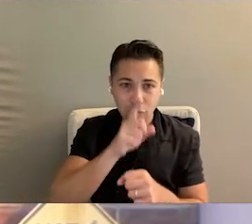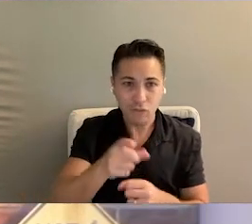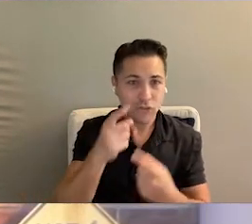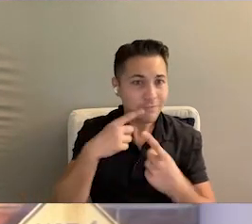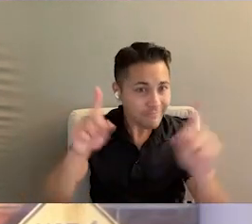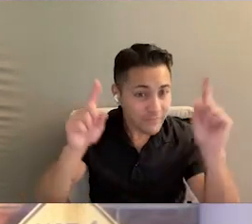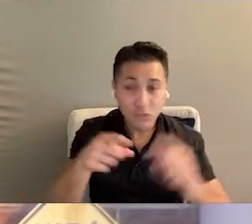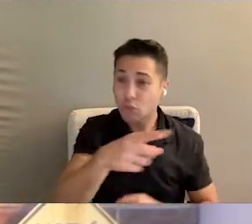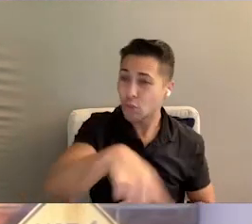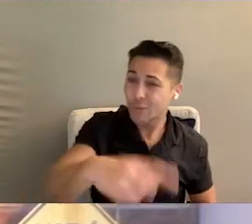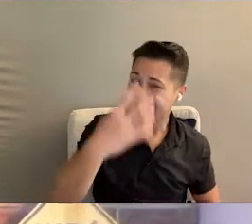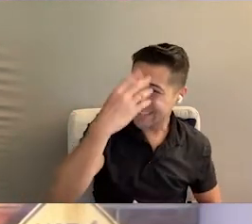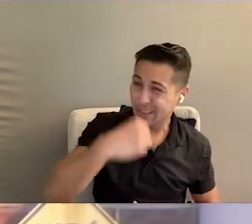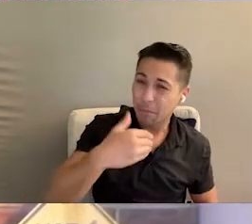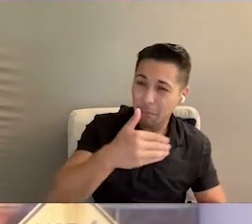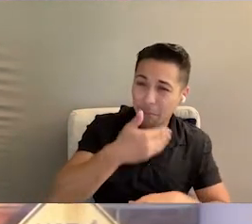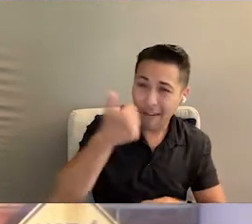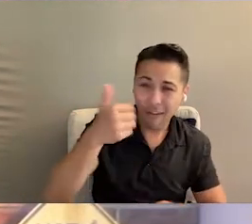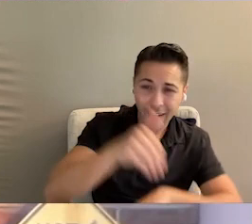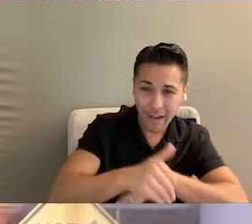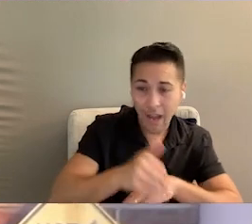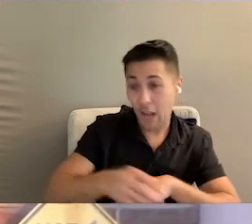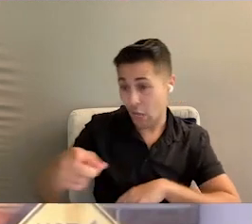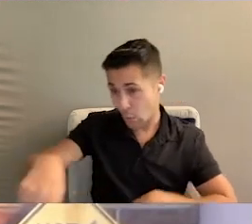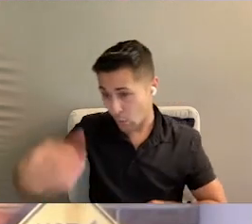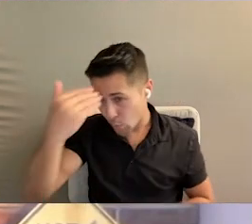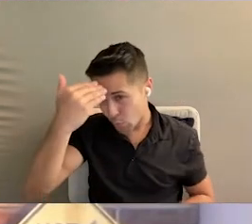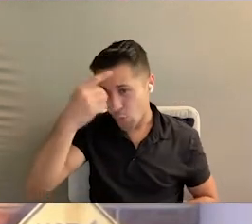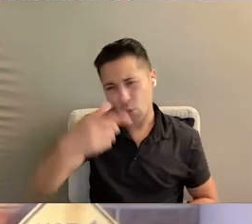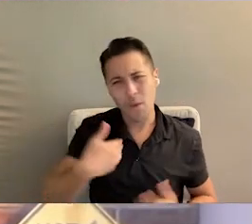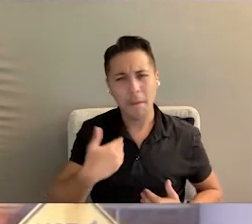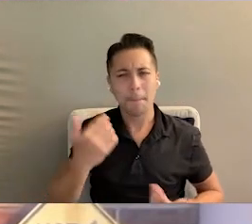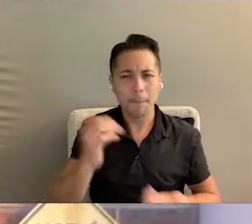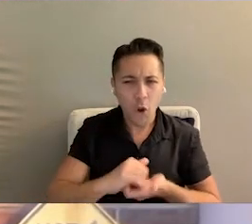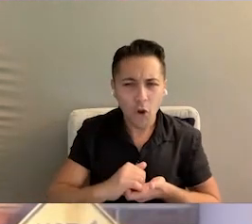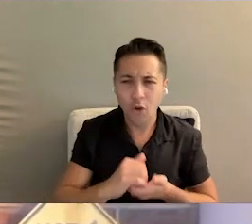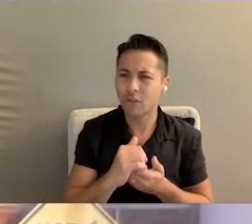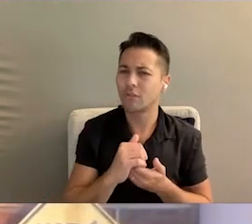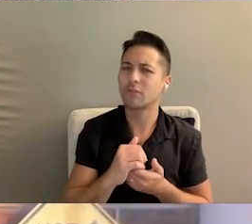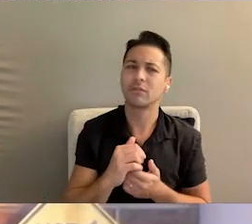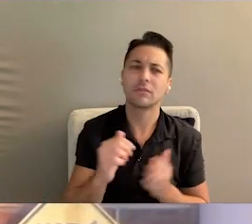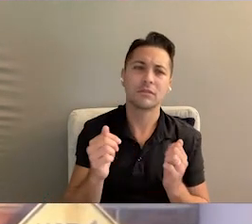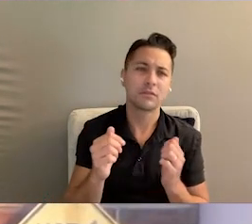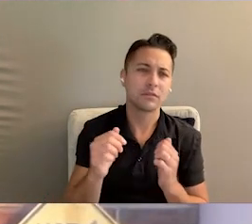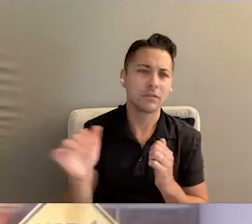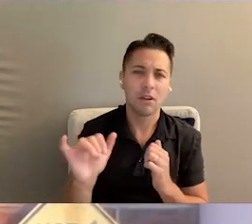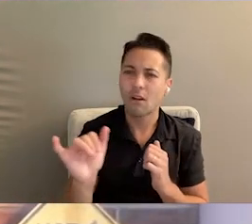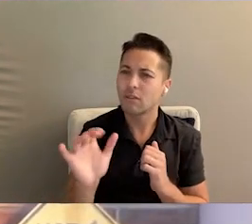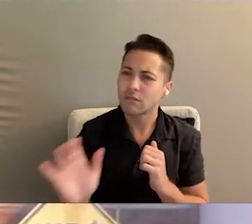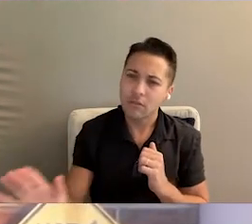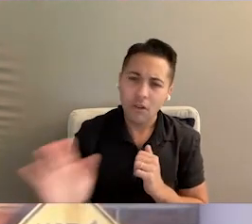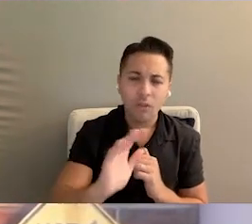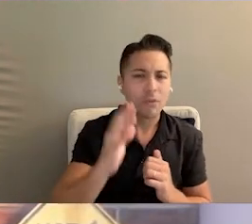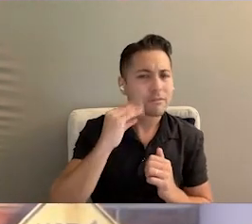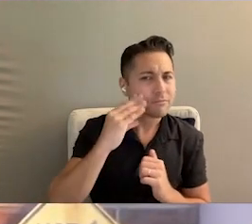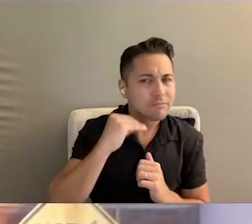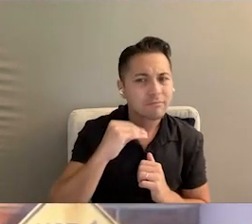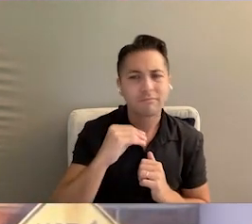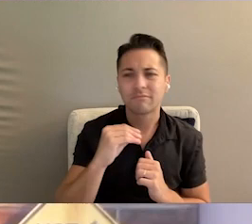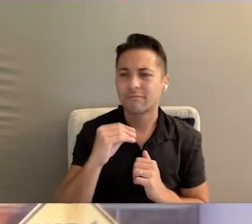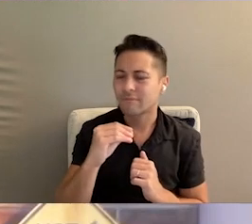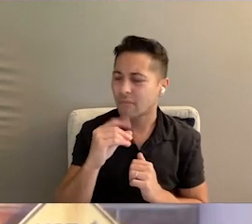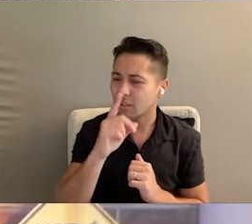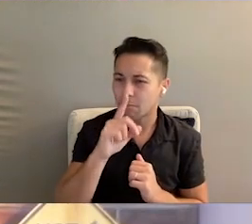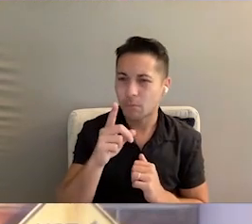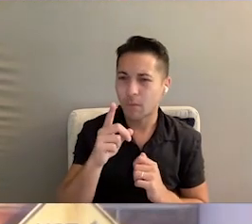that happens. And so that you can sleep better at night. And so you know that you have partners in all of your experiences and your circle